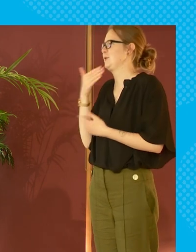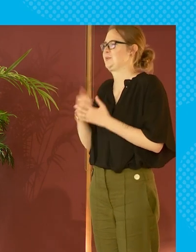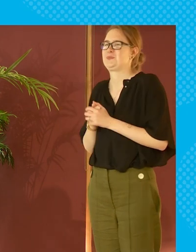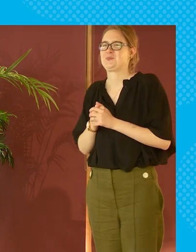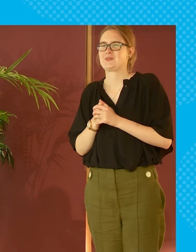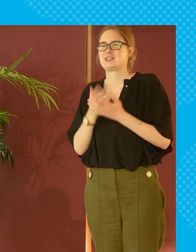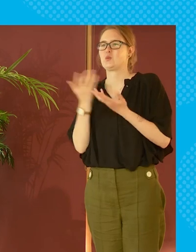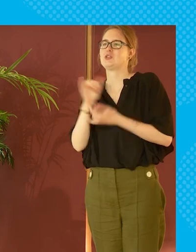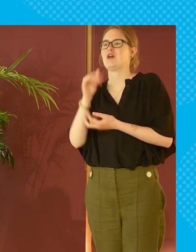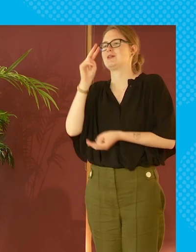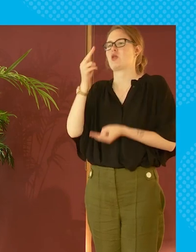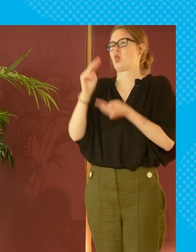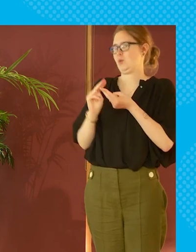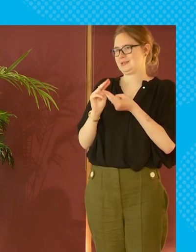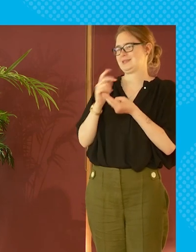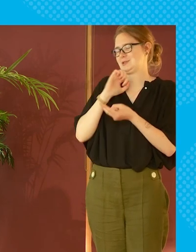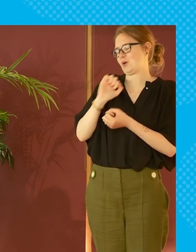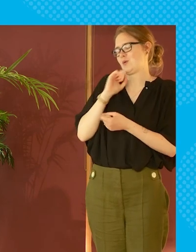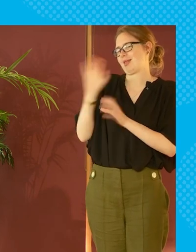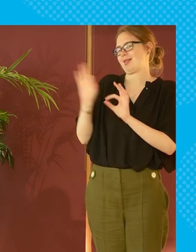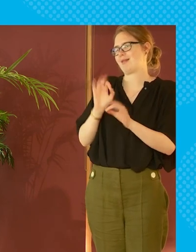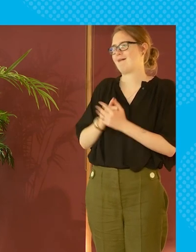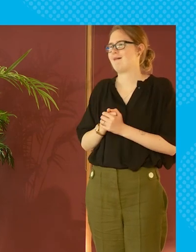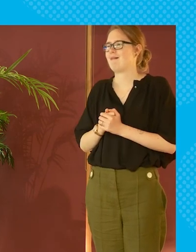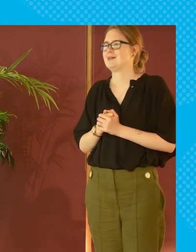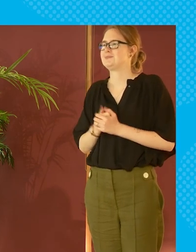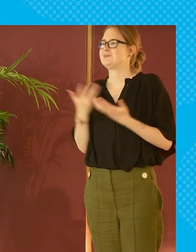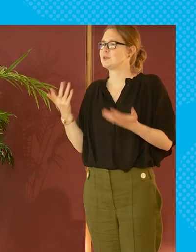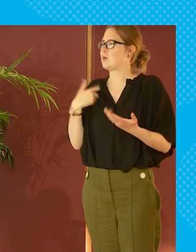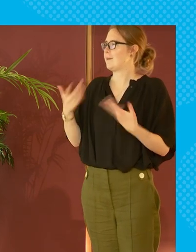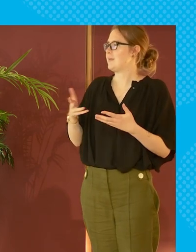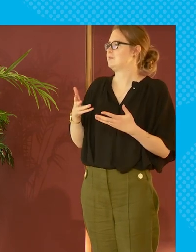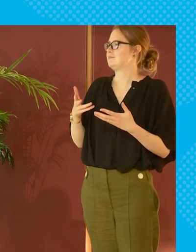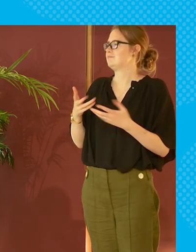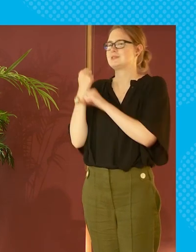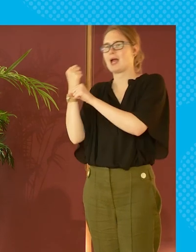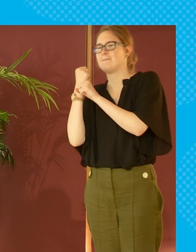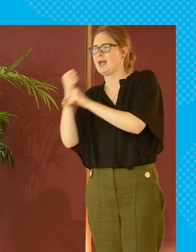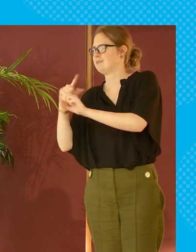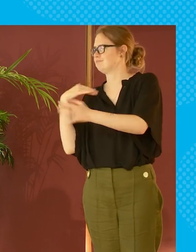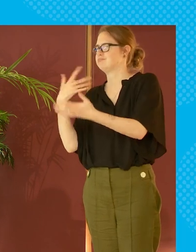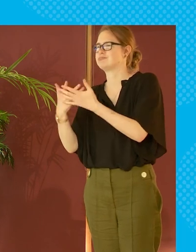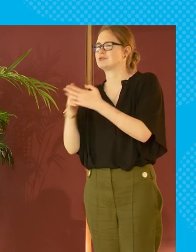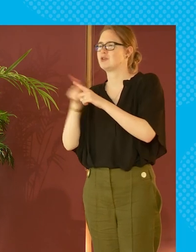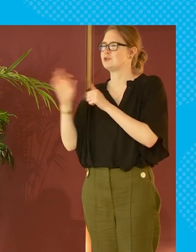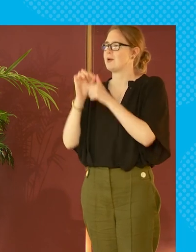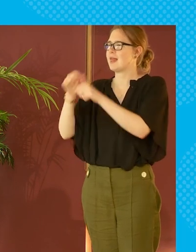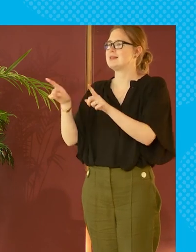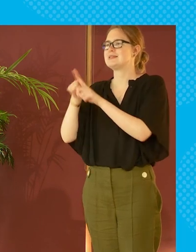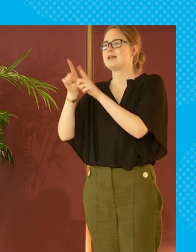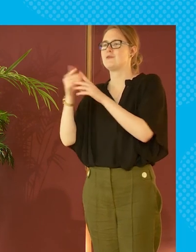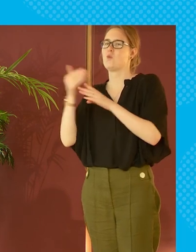inflation so whichever is the lowest of those um and like we've we've made we've had campaigns in the past about